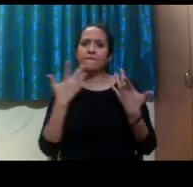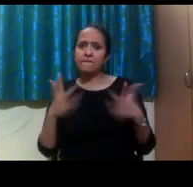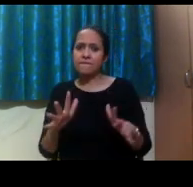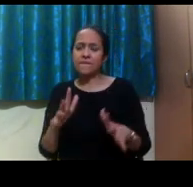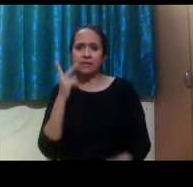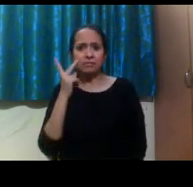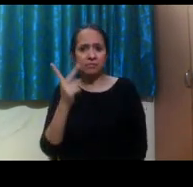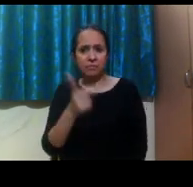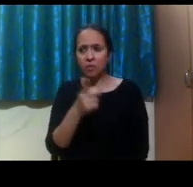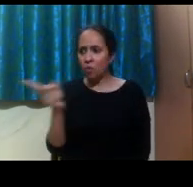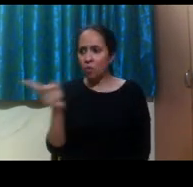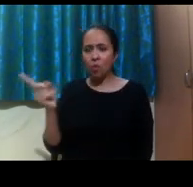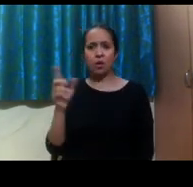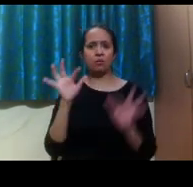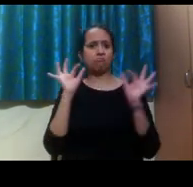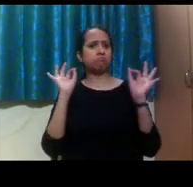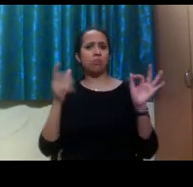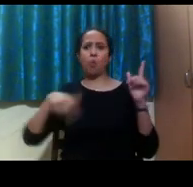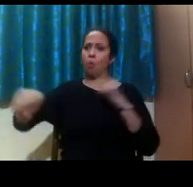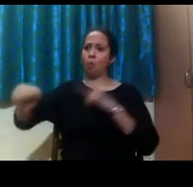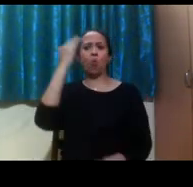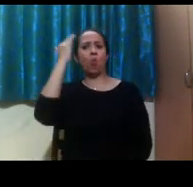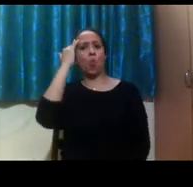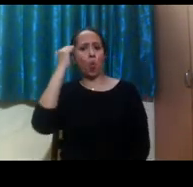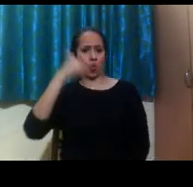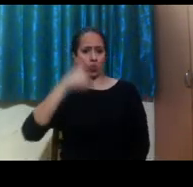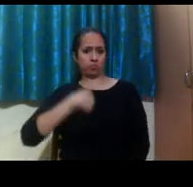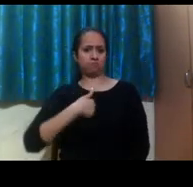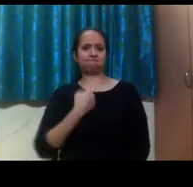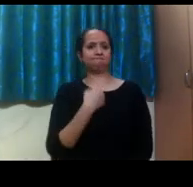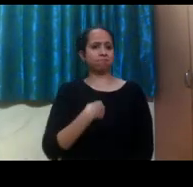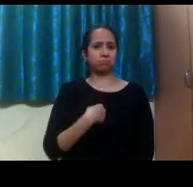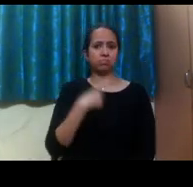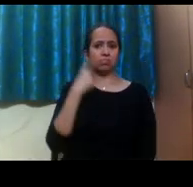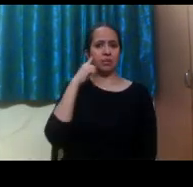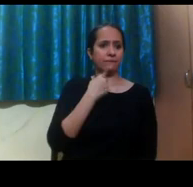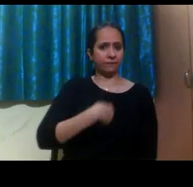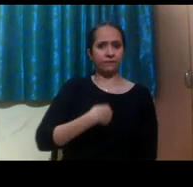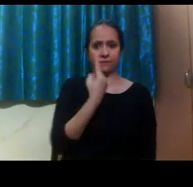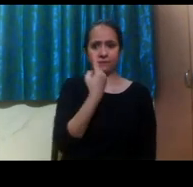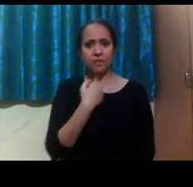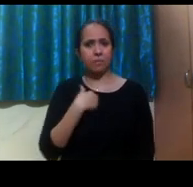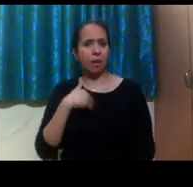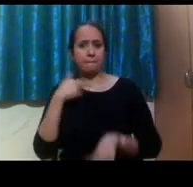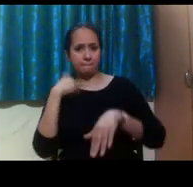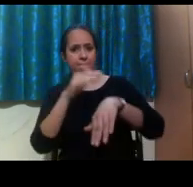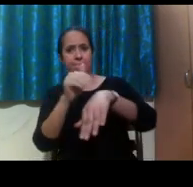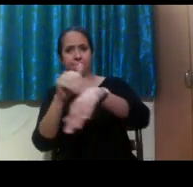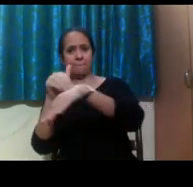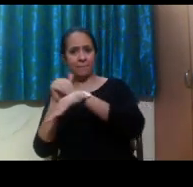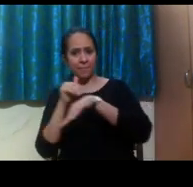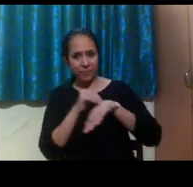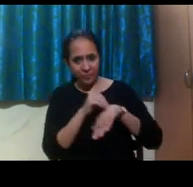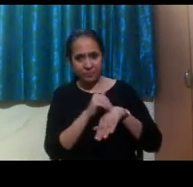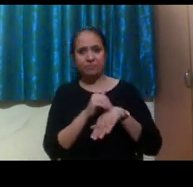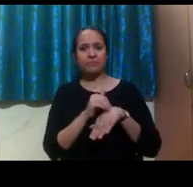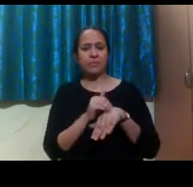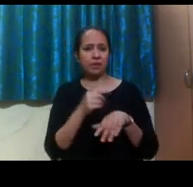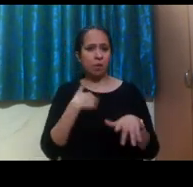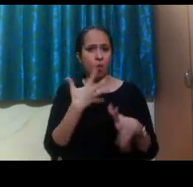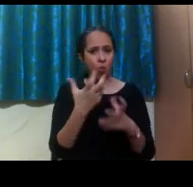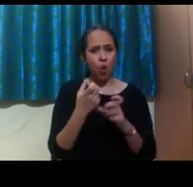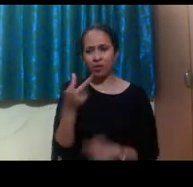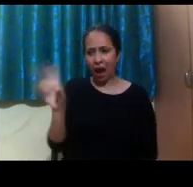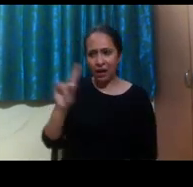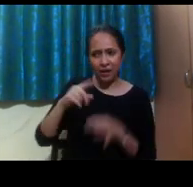other classes, because everyone knew that I was the one who would request a professor to, you know, repeat the questions,